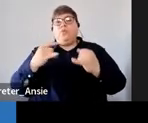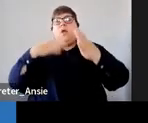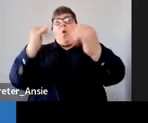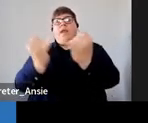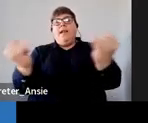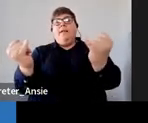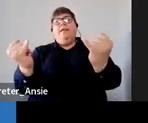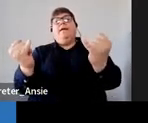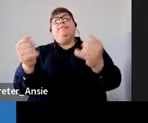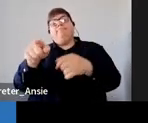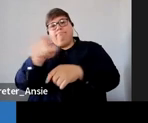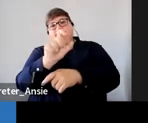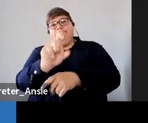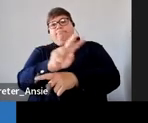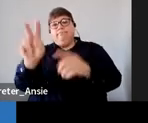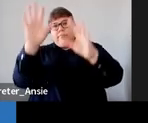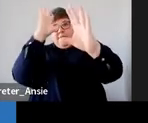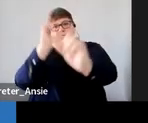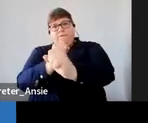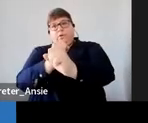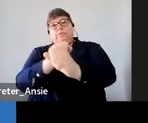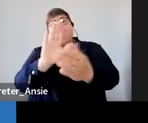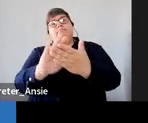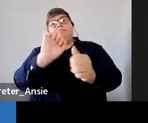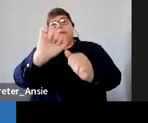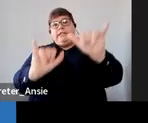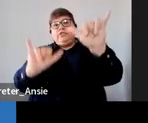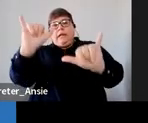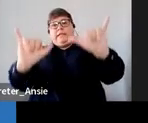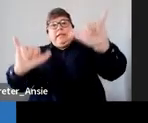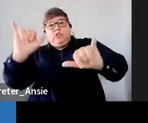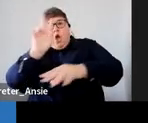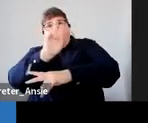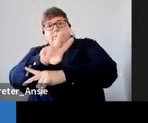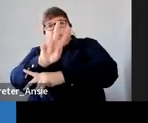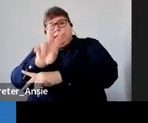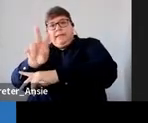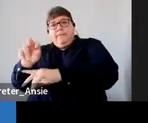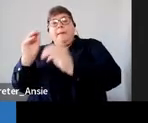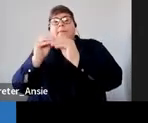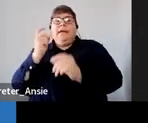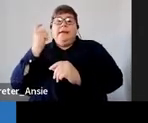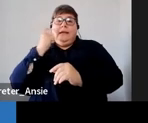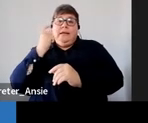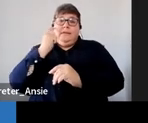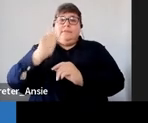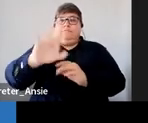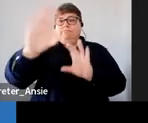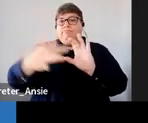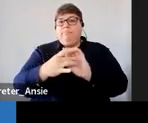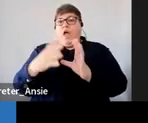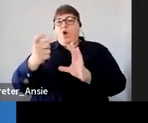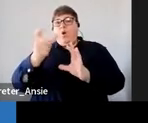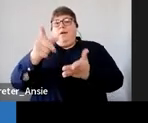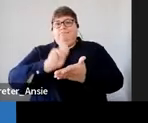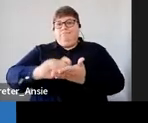or it's mainly focused on our strategic objectives mainly to make it easier for you to comply and to also